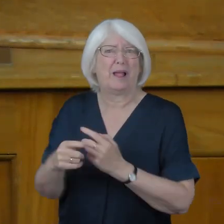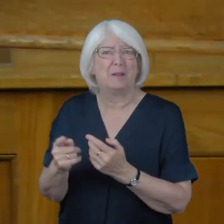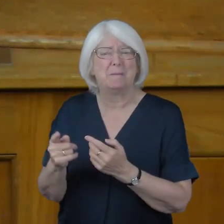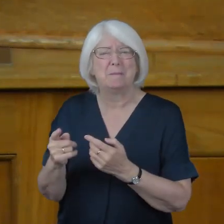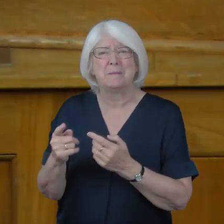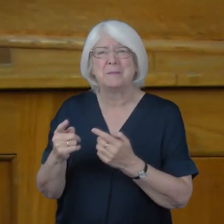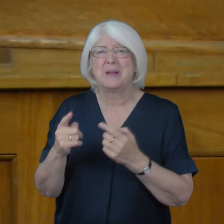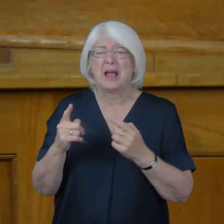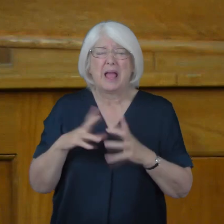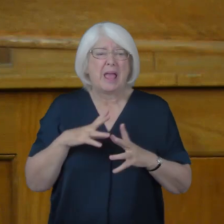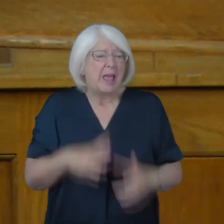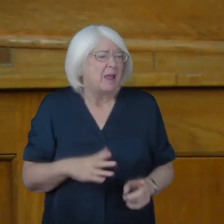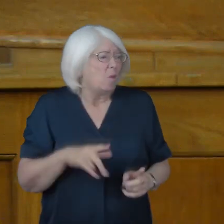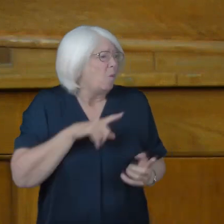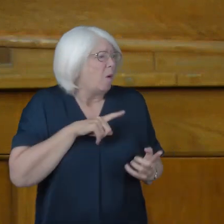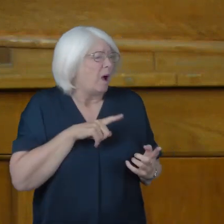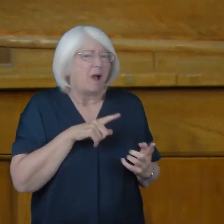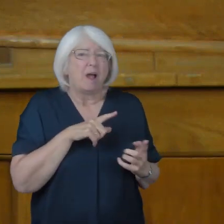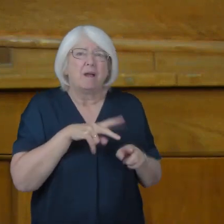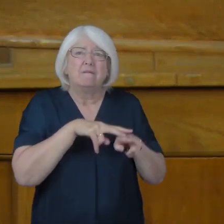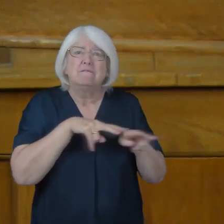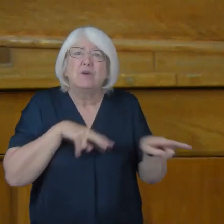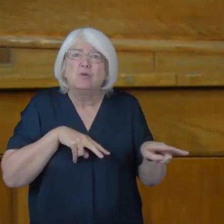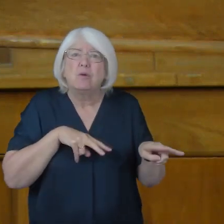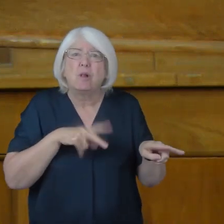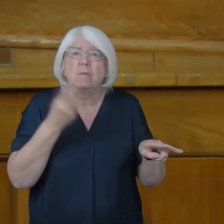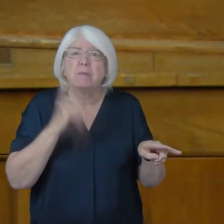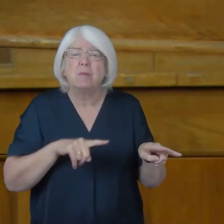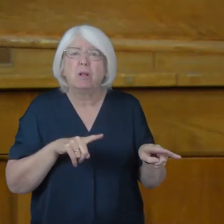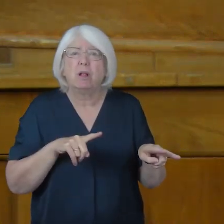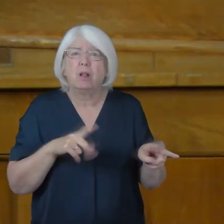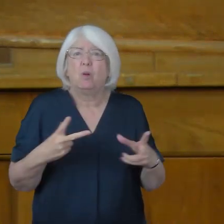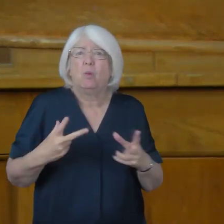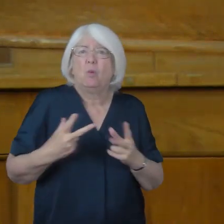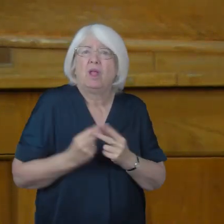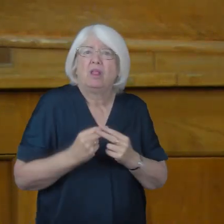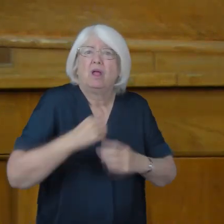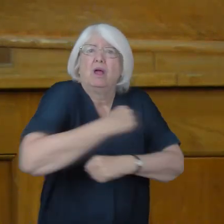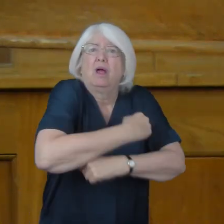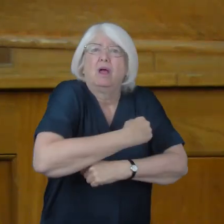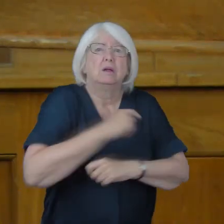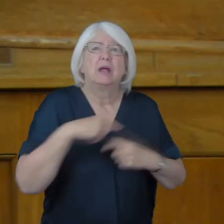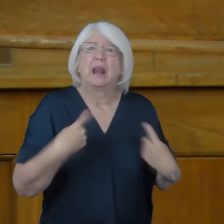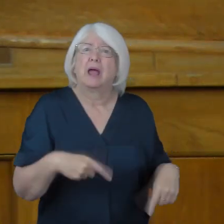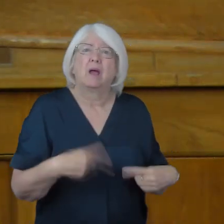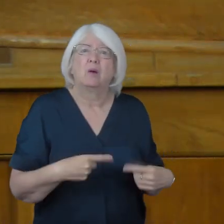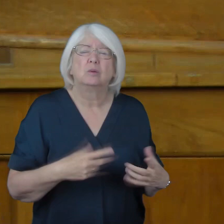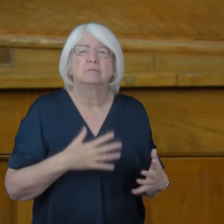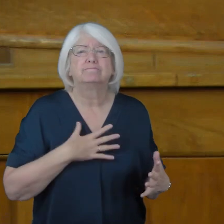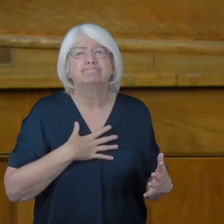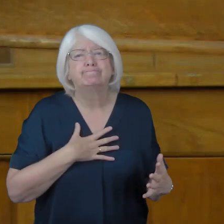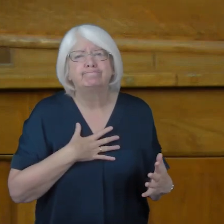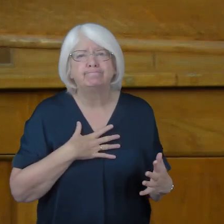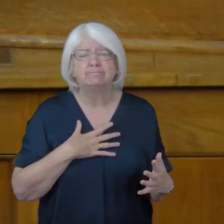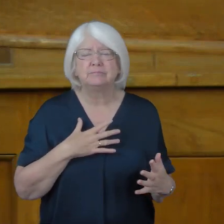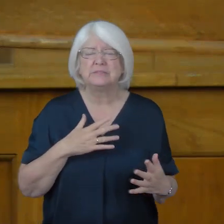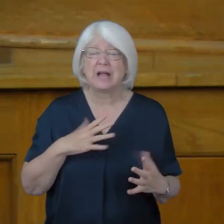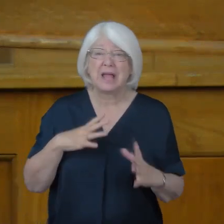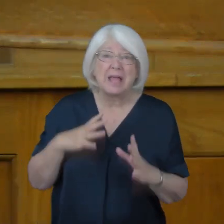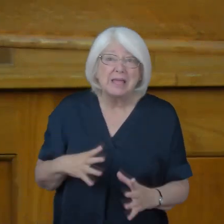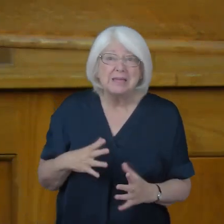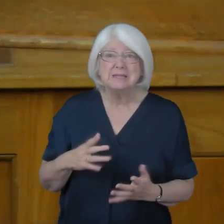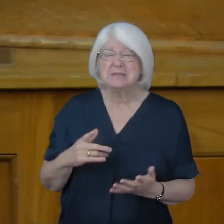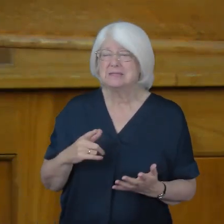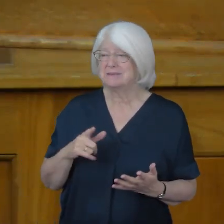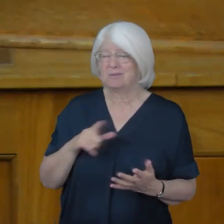bereaved and could not even sit next to their family at the funeral or embrace each other. I hate it